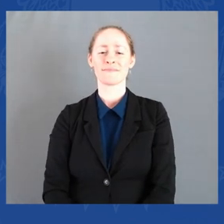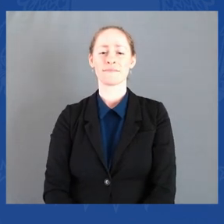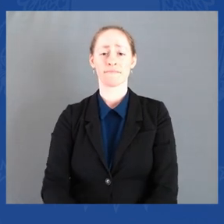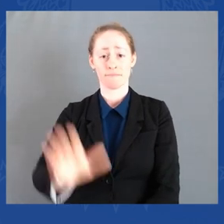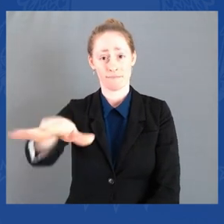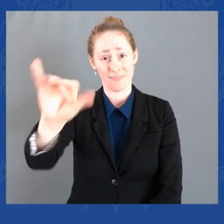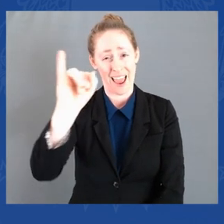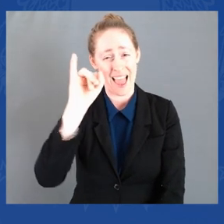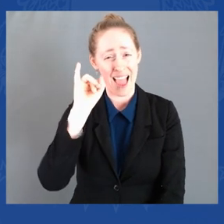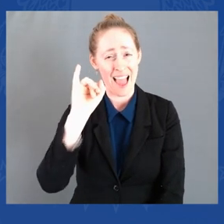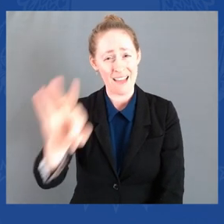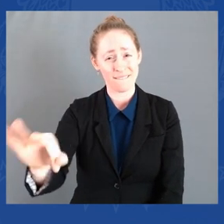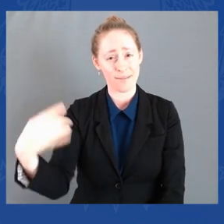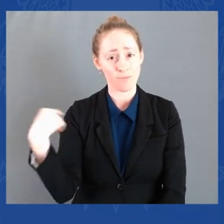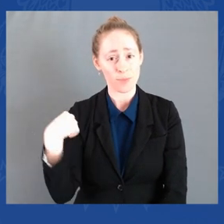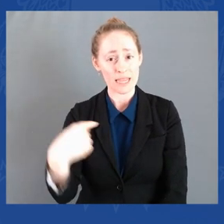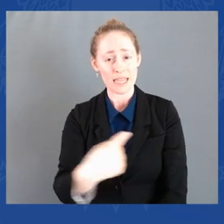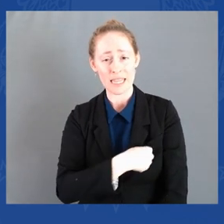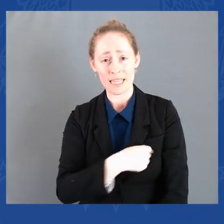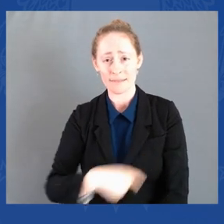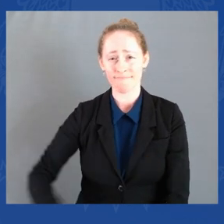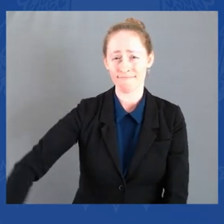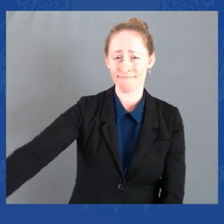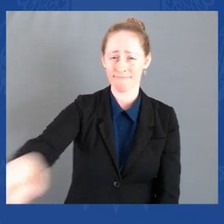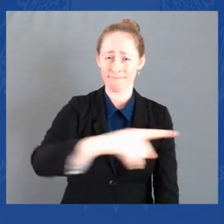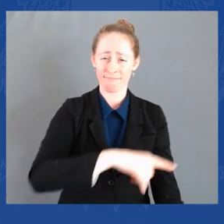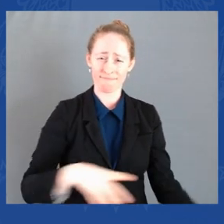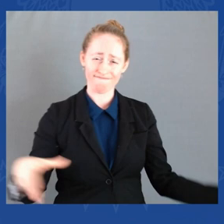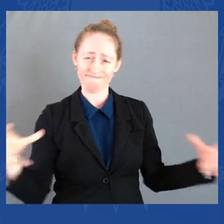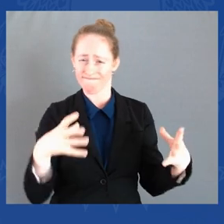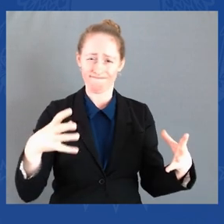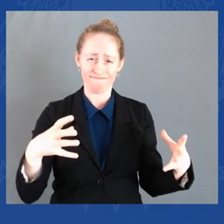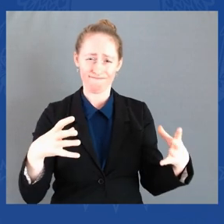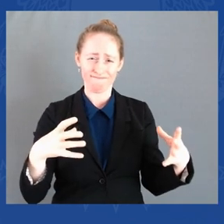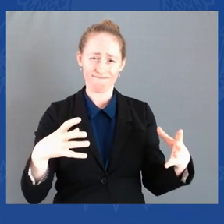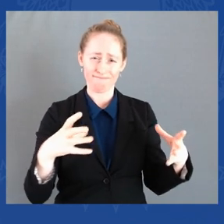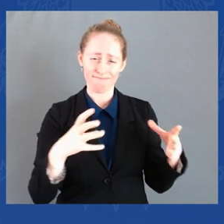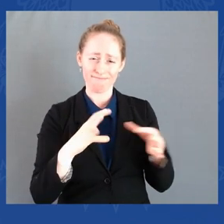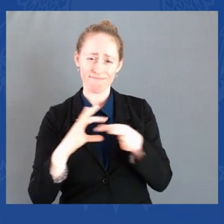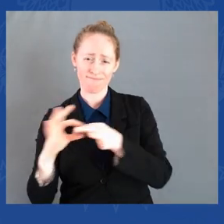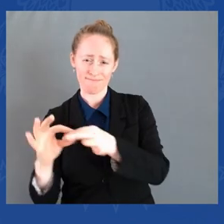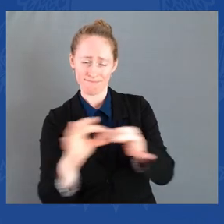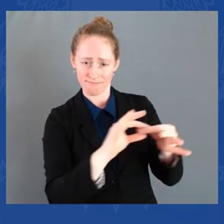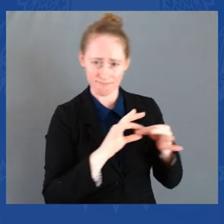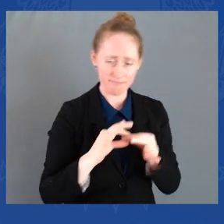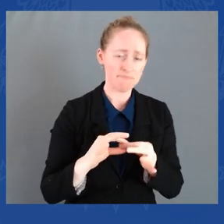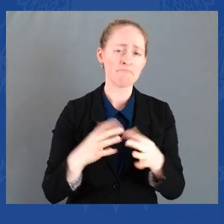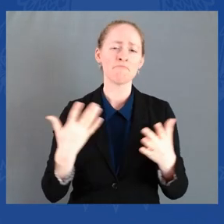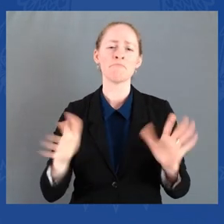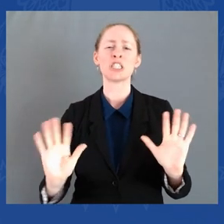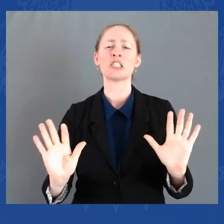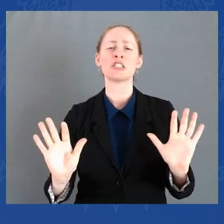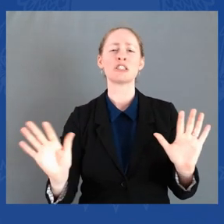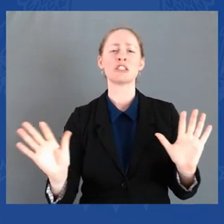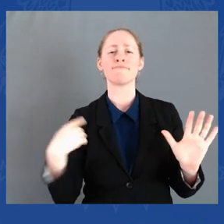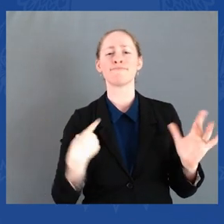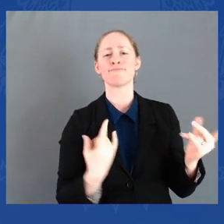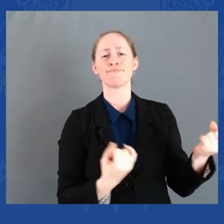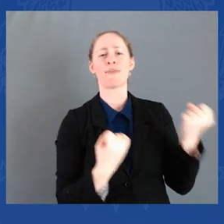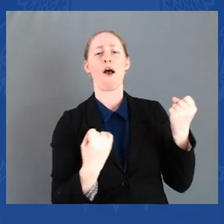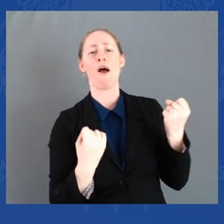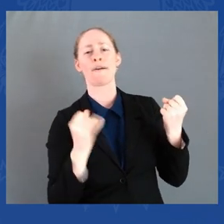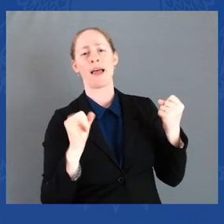then we are strong enough to withstand any evil, internal or